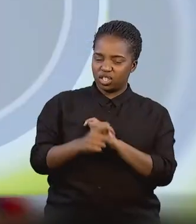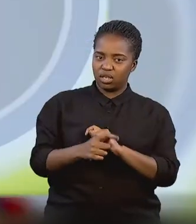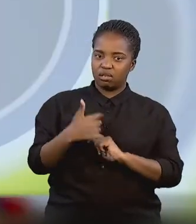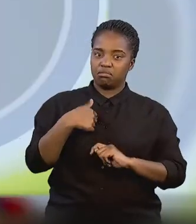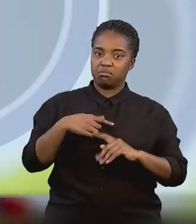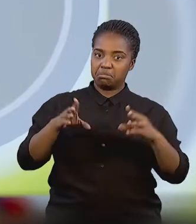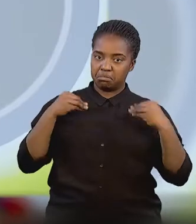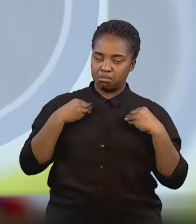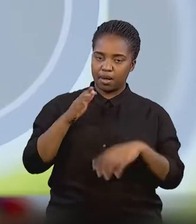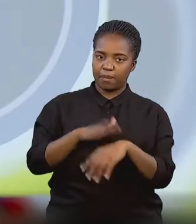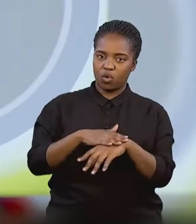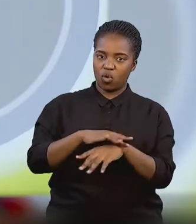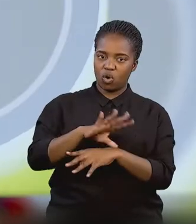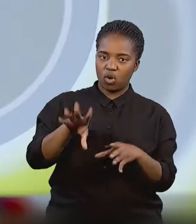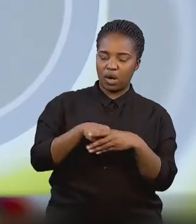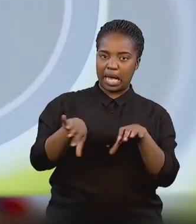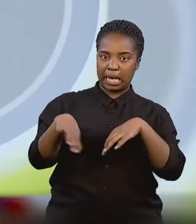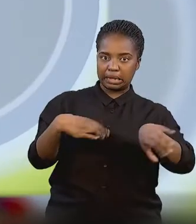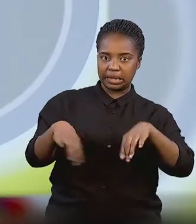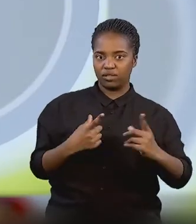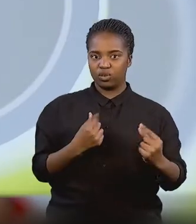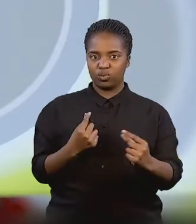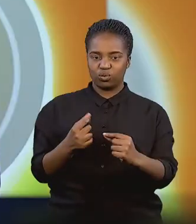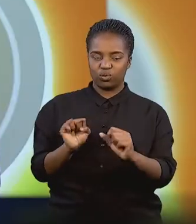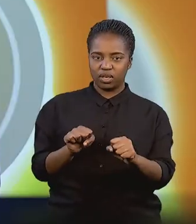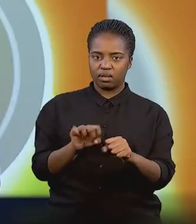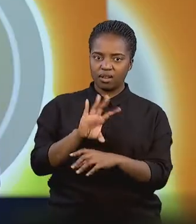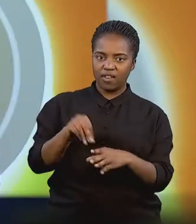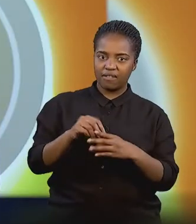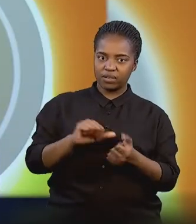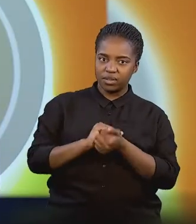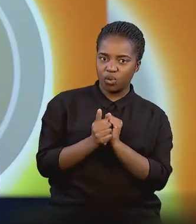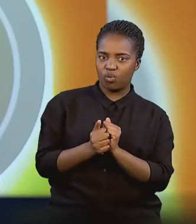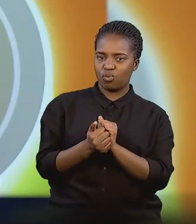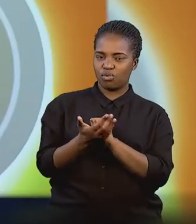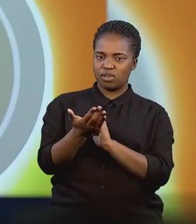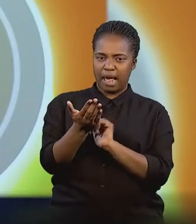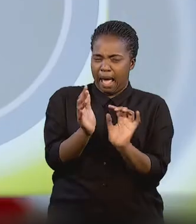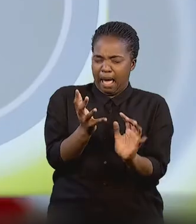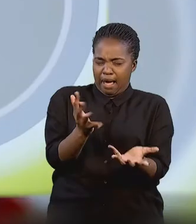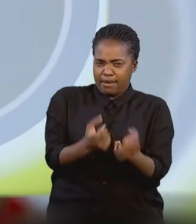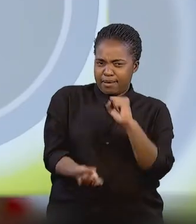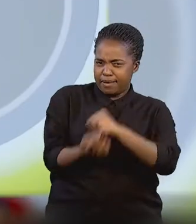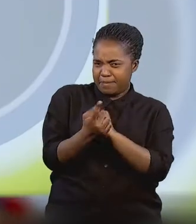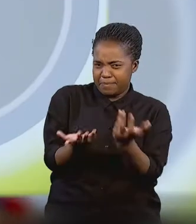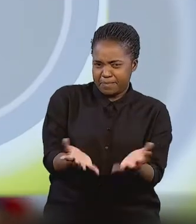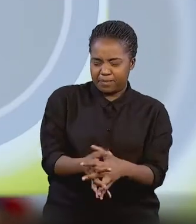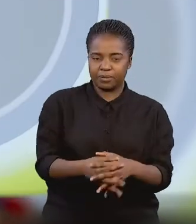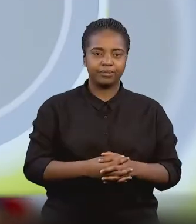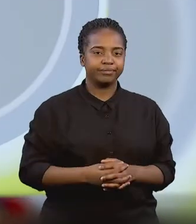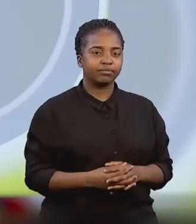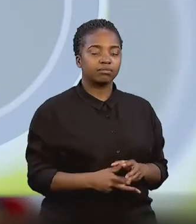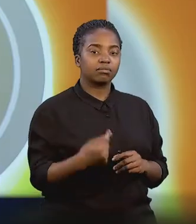You started becoming more active. You started doing things for yourself. You started getting involved in sports. How did that all happen for you?